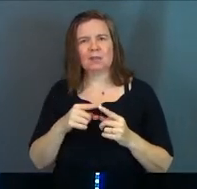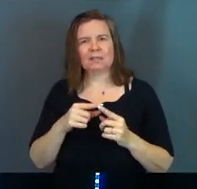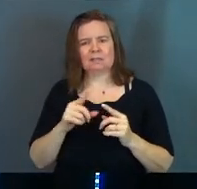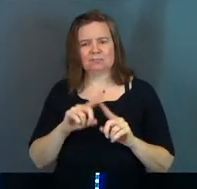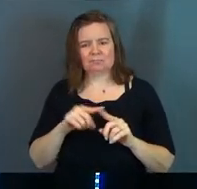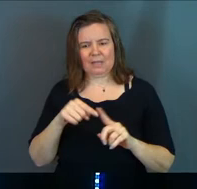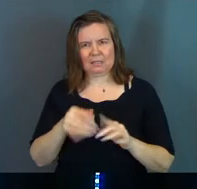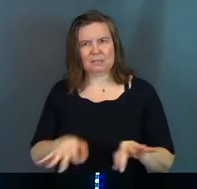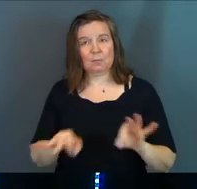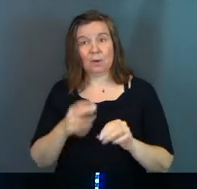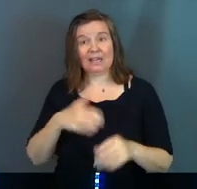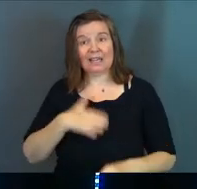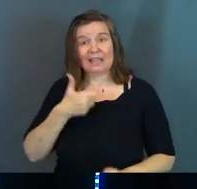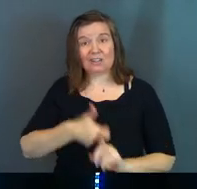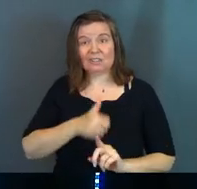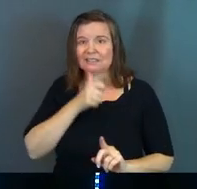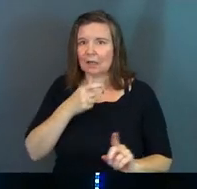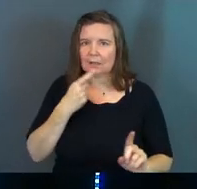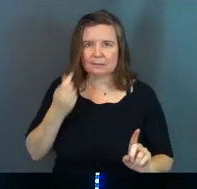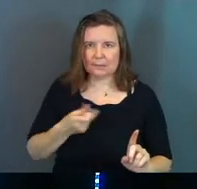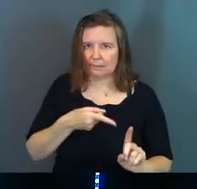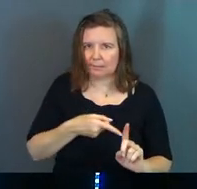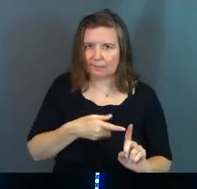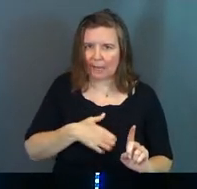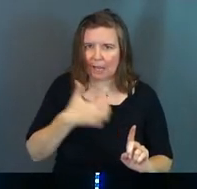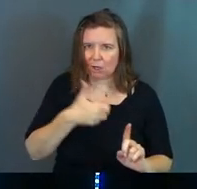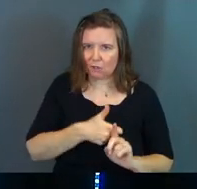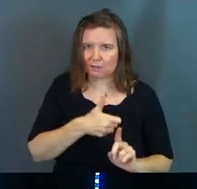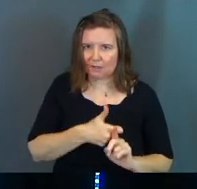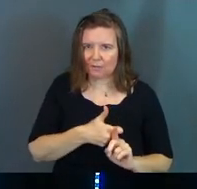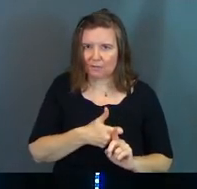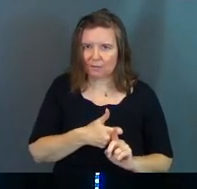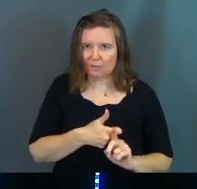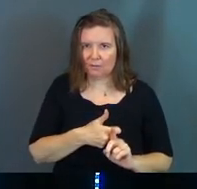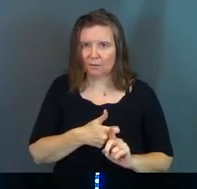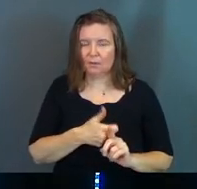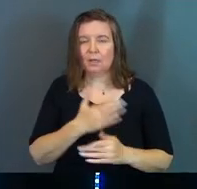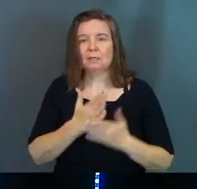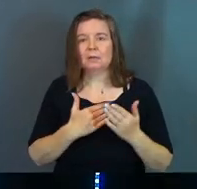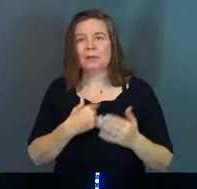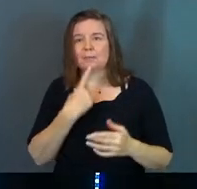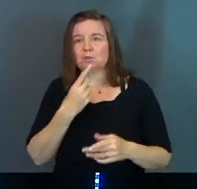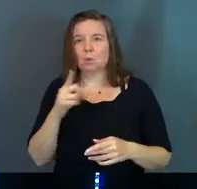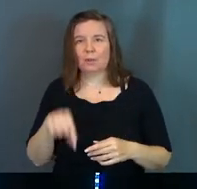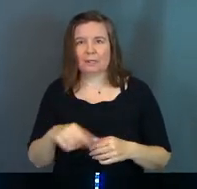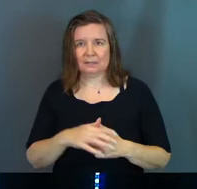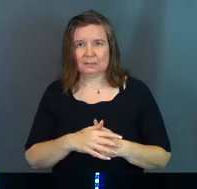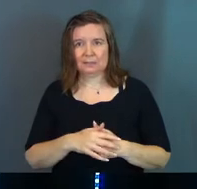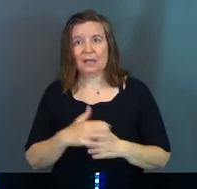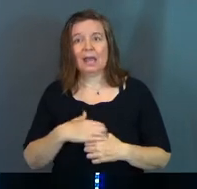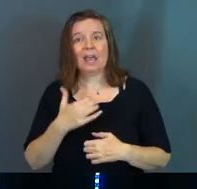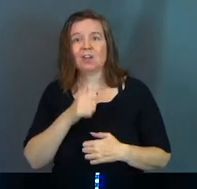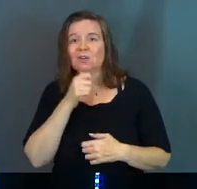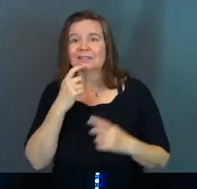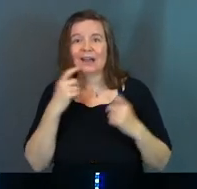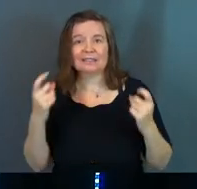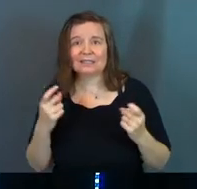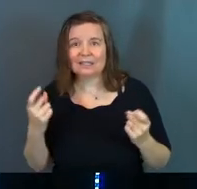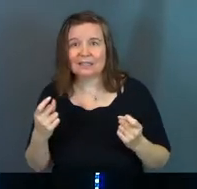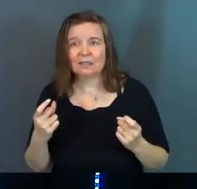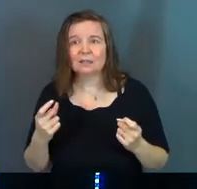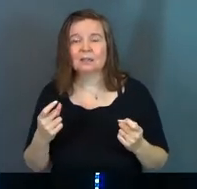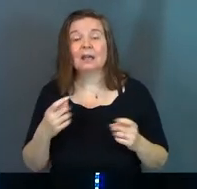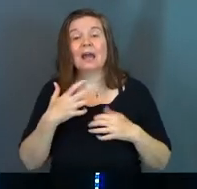distinction? Because anger itself is not sin. And some of you guys haven't been told this. Anger is not sin.